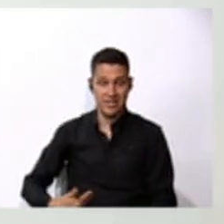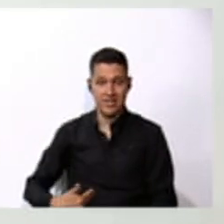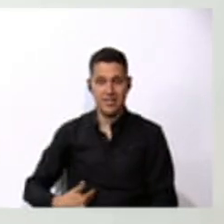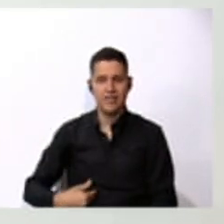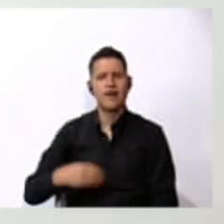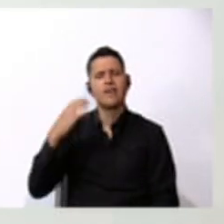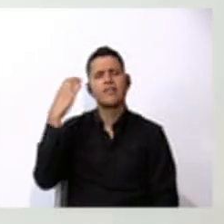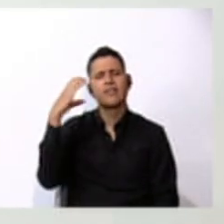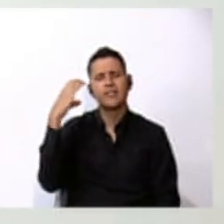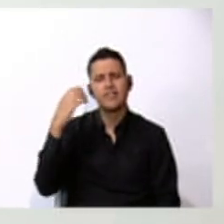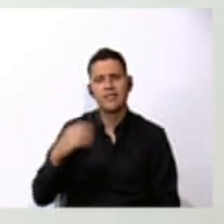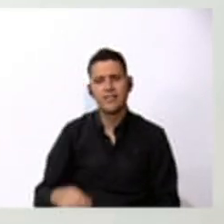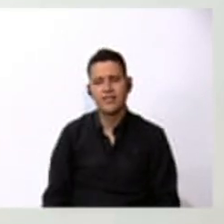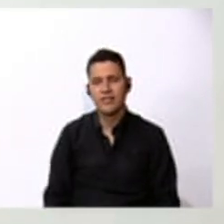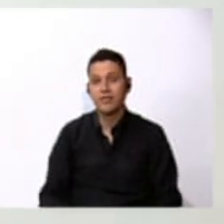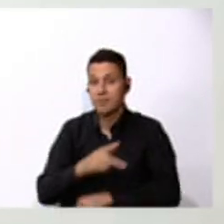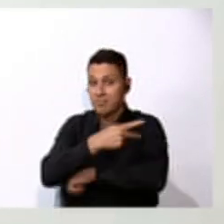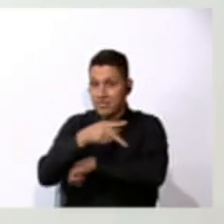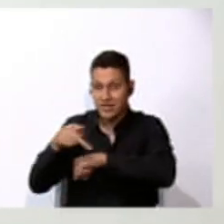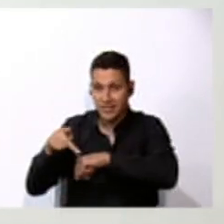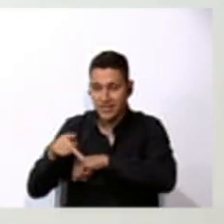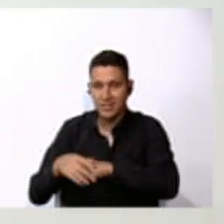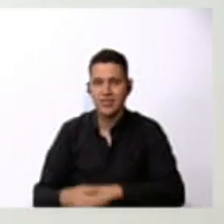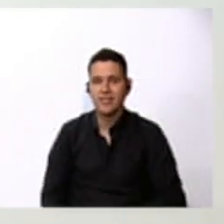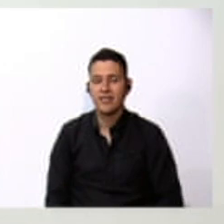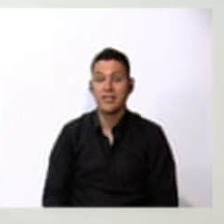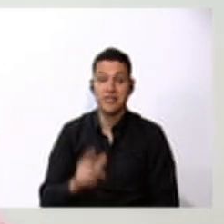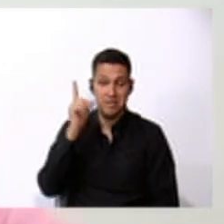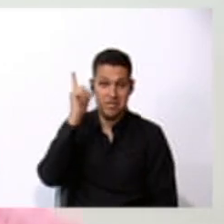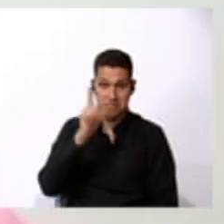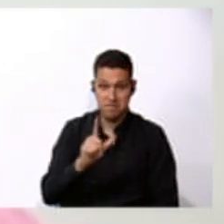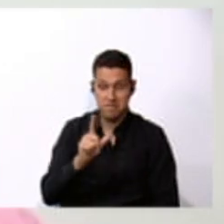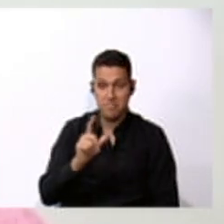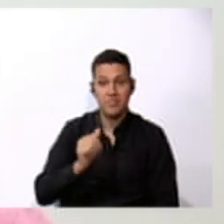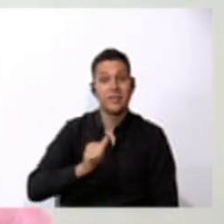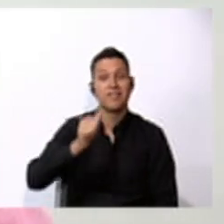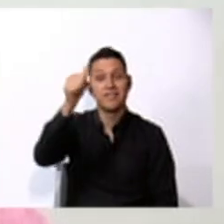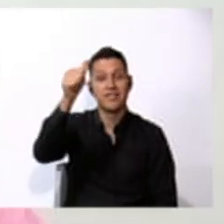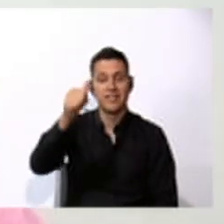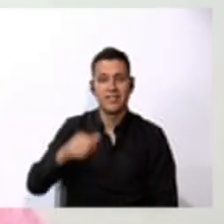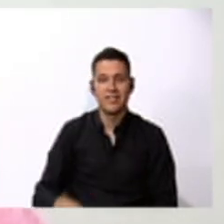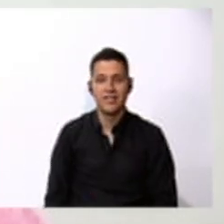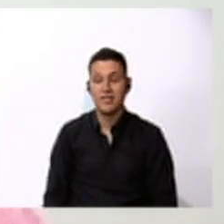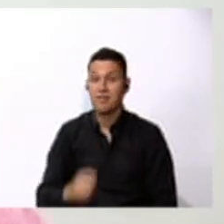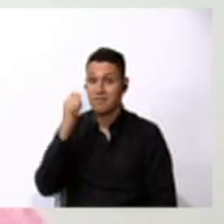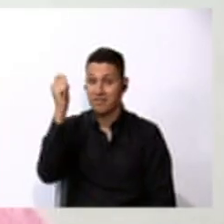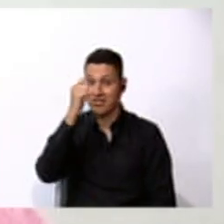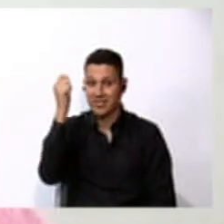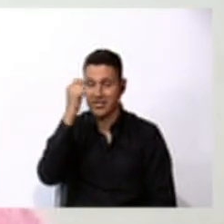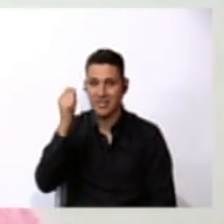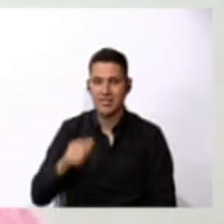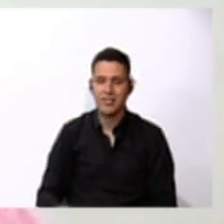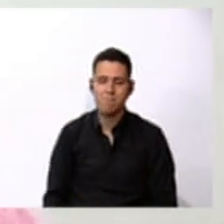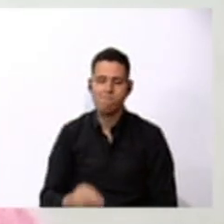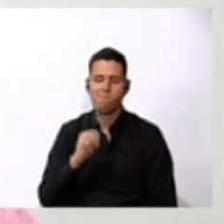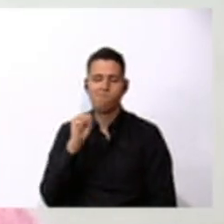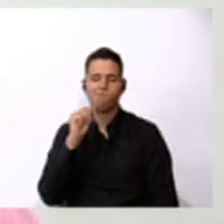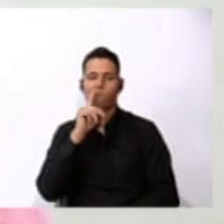Cartago, Punta Arenas, Limón, Alajuela, Guanacaste. Hmm.